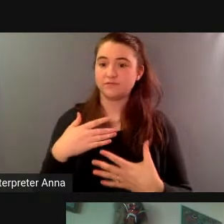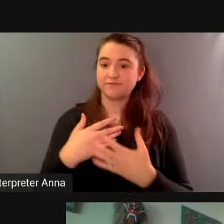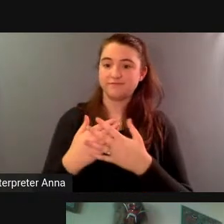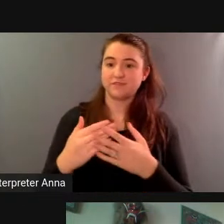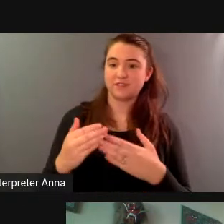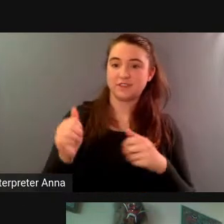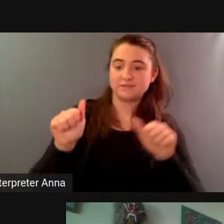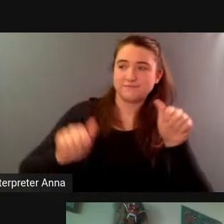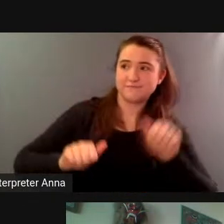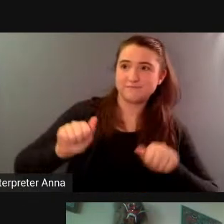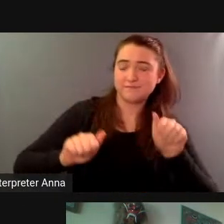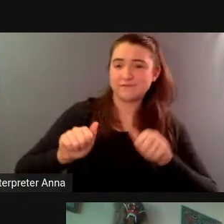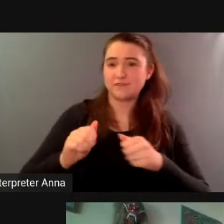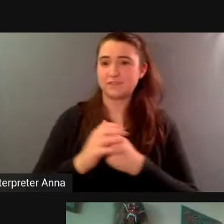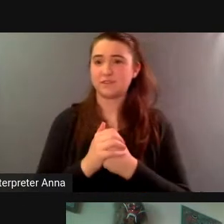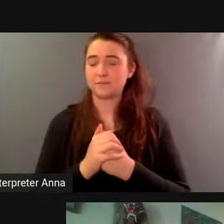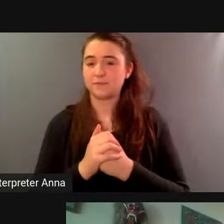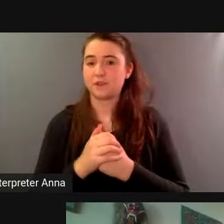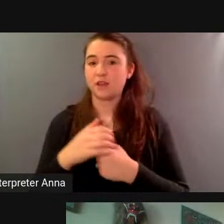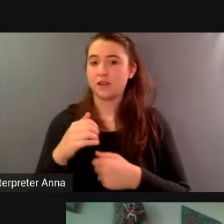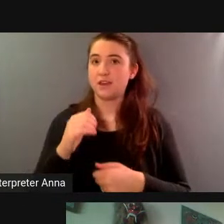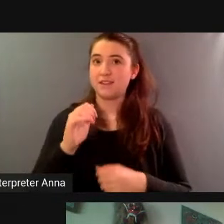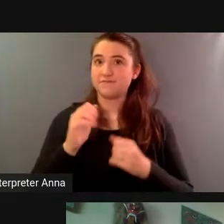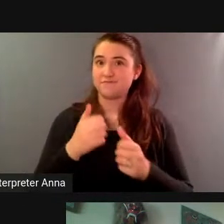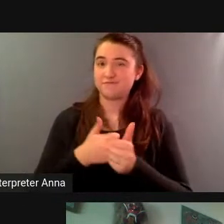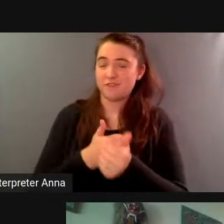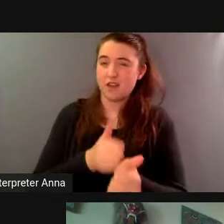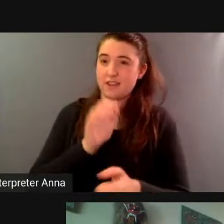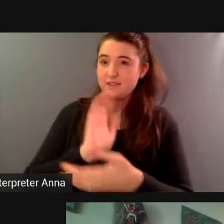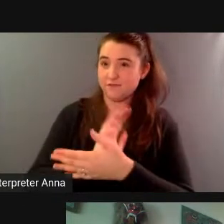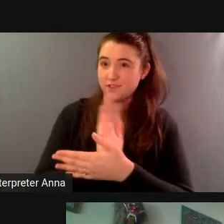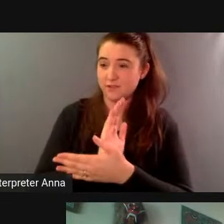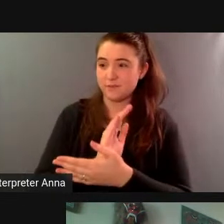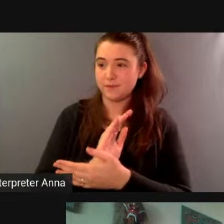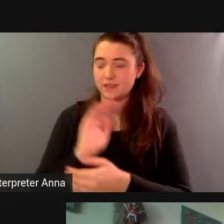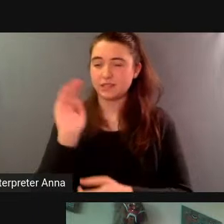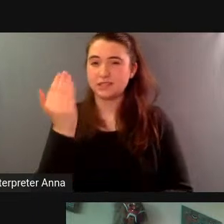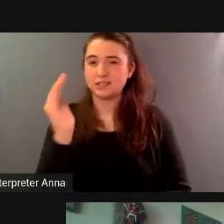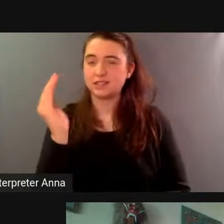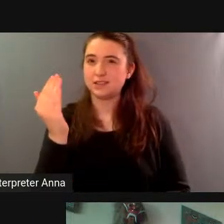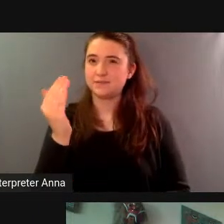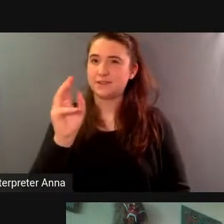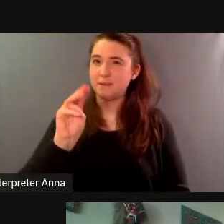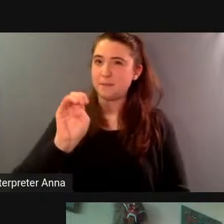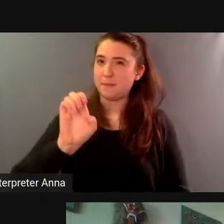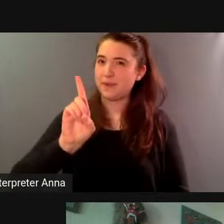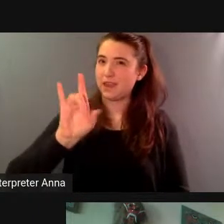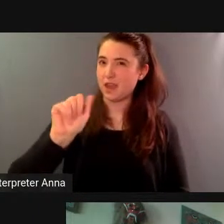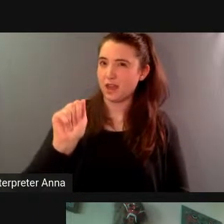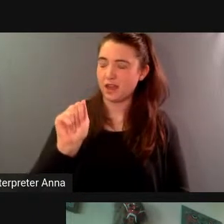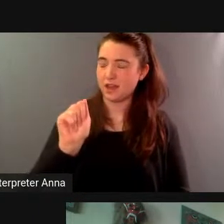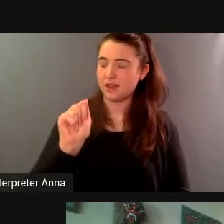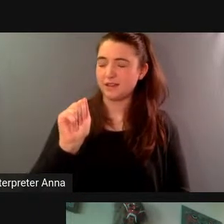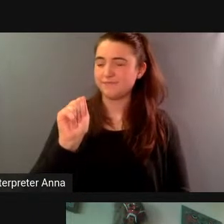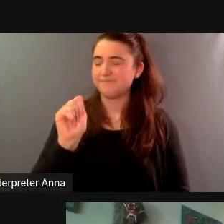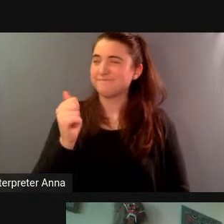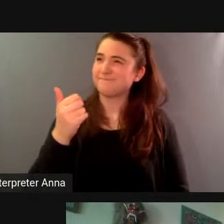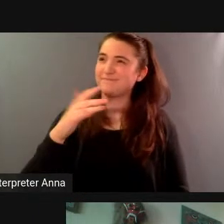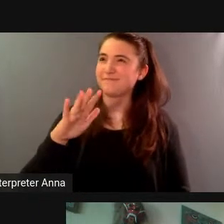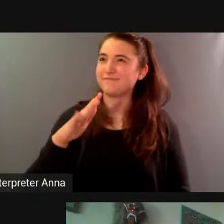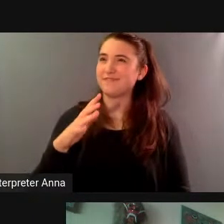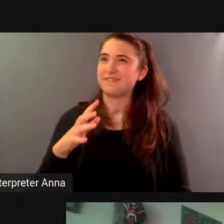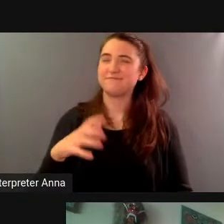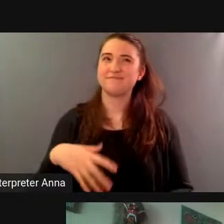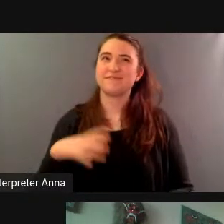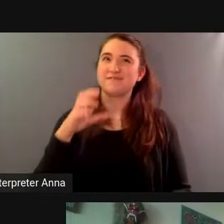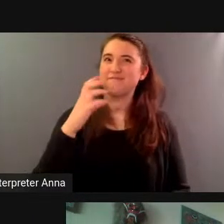project because at least based on the film it seemed as though the media coverage of what you guys were doing sort of missed the point it